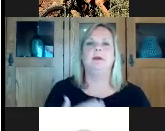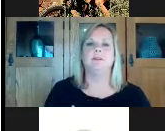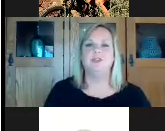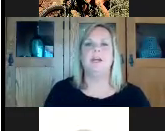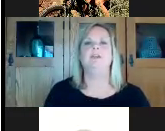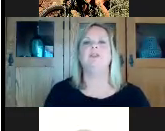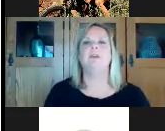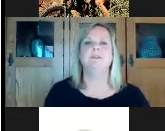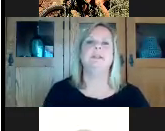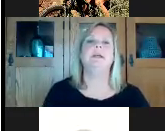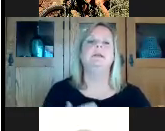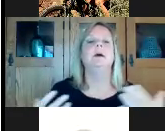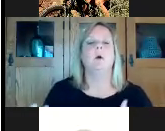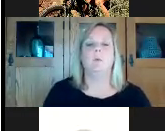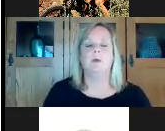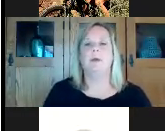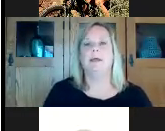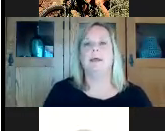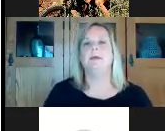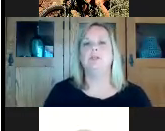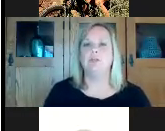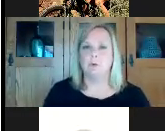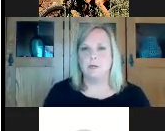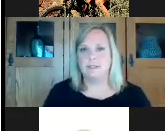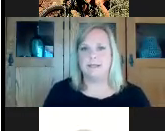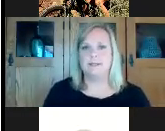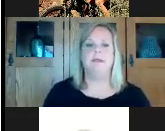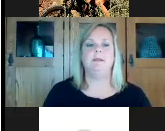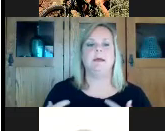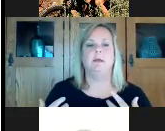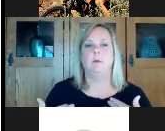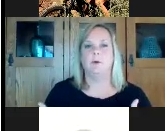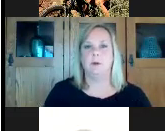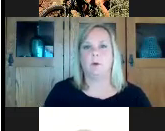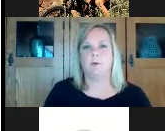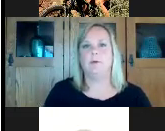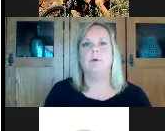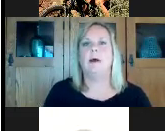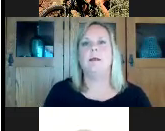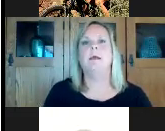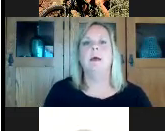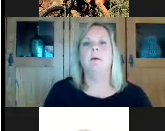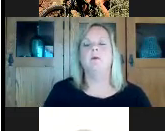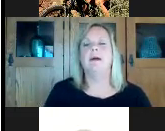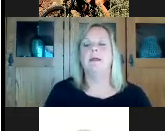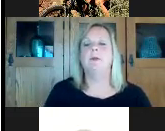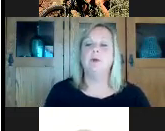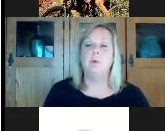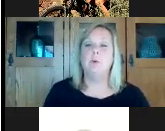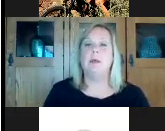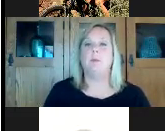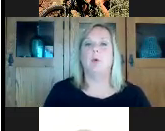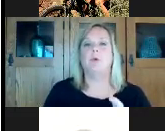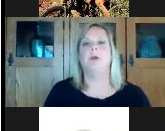if there's a change and there's a need we're going to get in to do a reassessment and we're going to work with you on providing